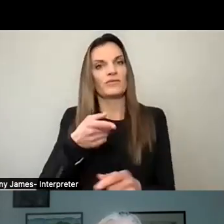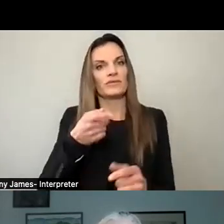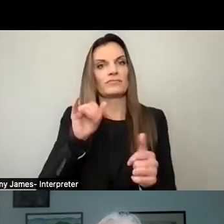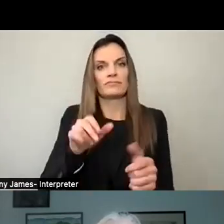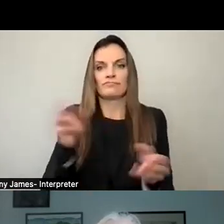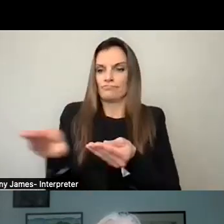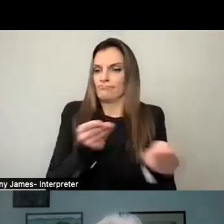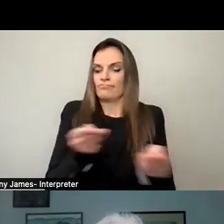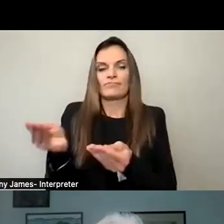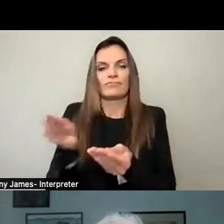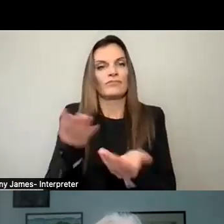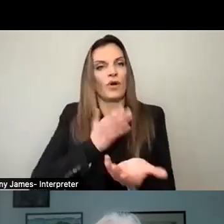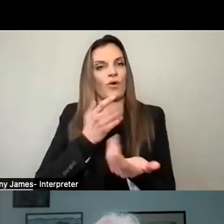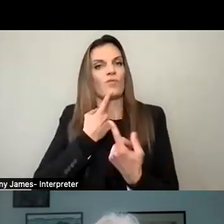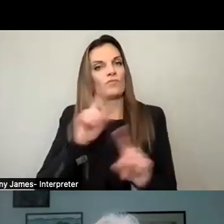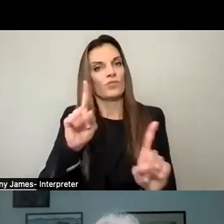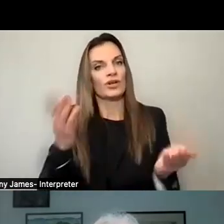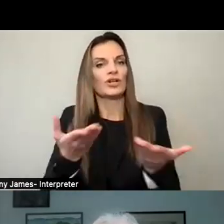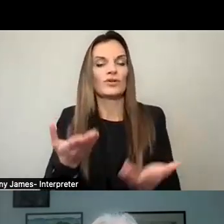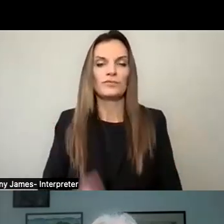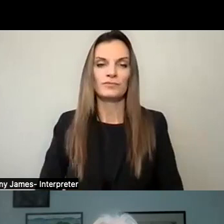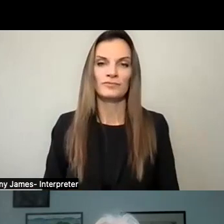how we do our work here in Sleepy Hollow.